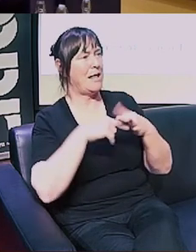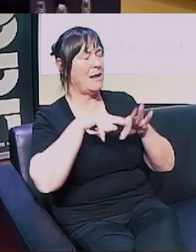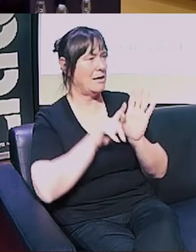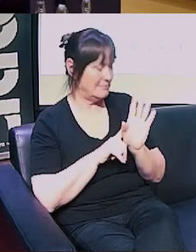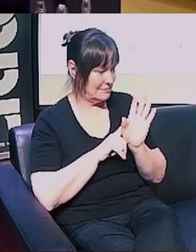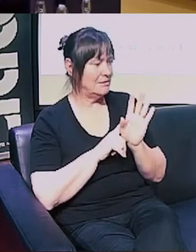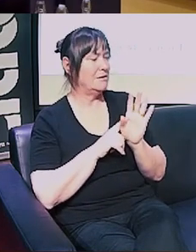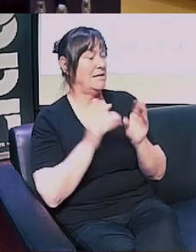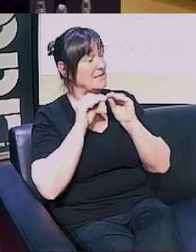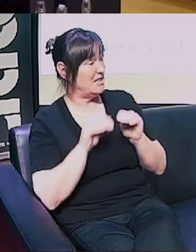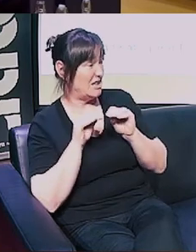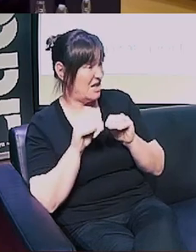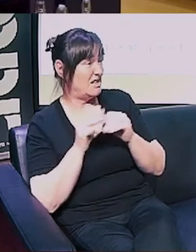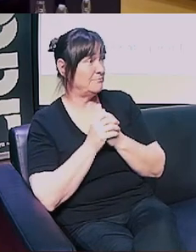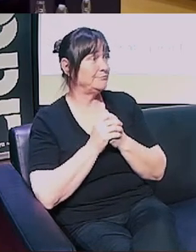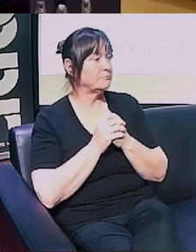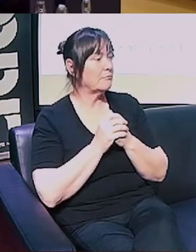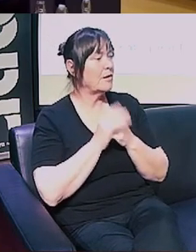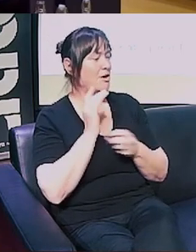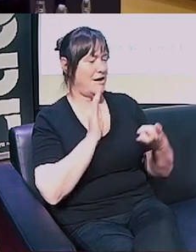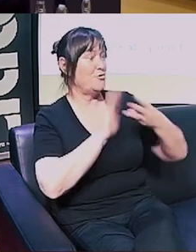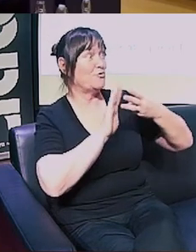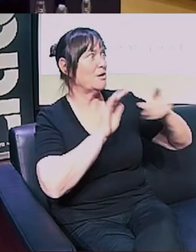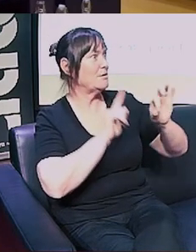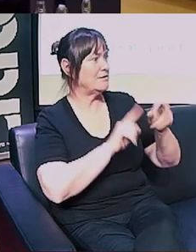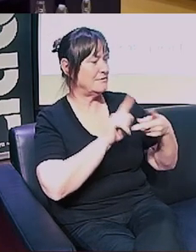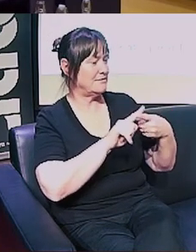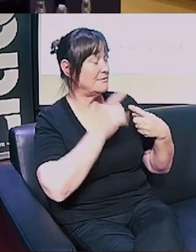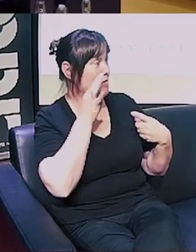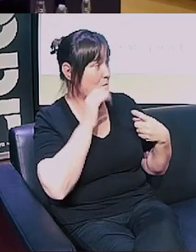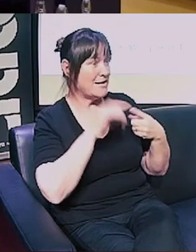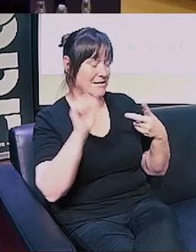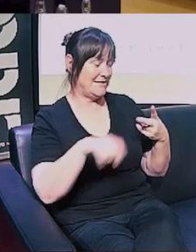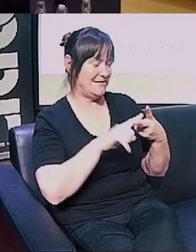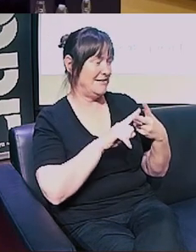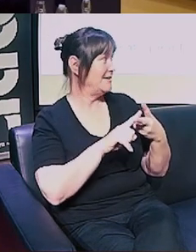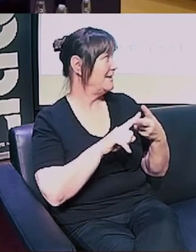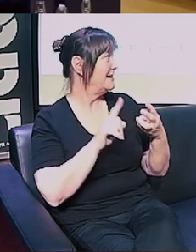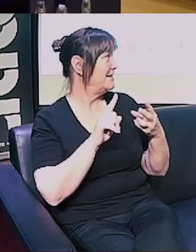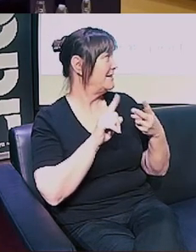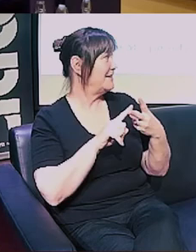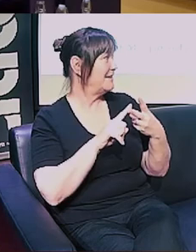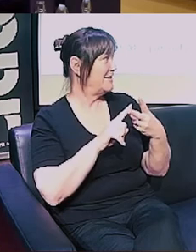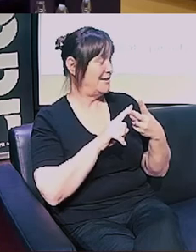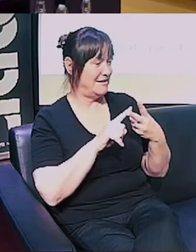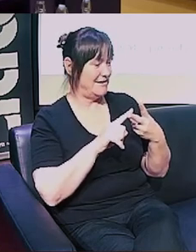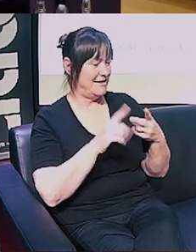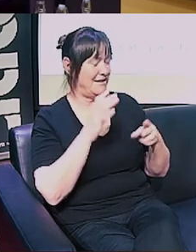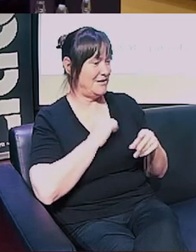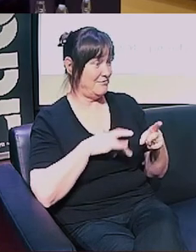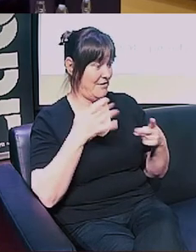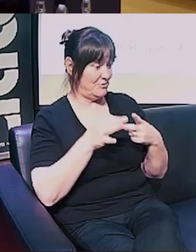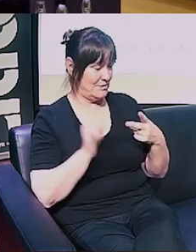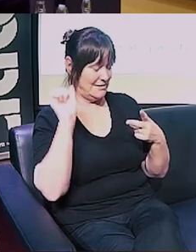Marvellous. Just into the quick fire, do you support the cannabis legalisation and control? Yes. Do you support end-of-life choice? Yes.